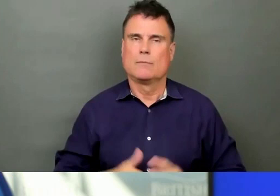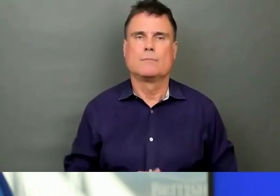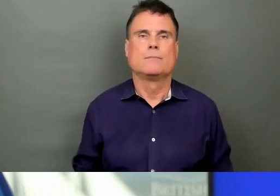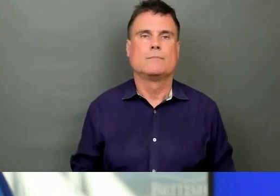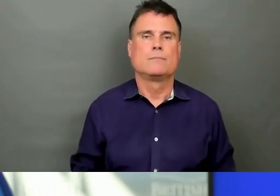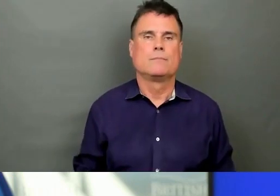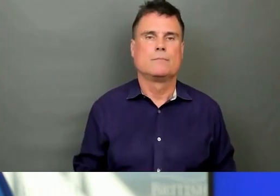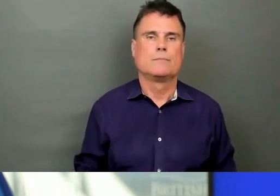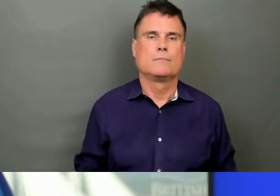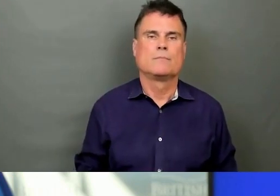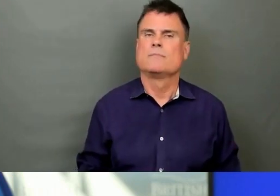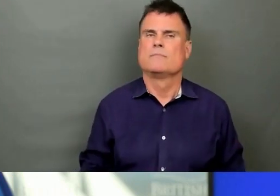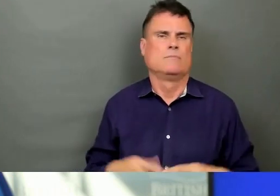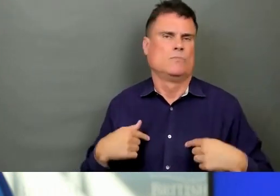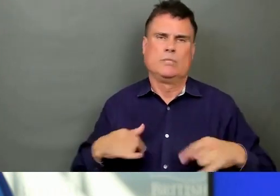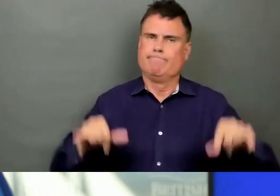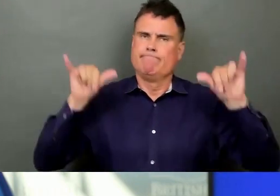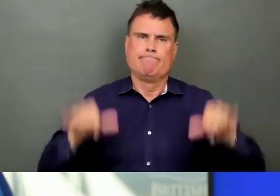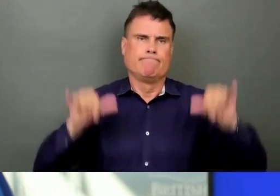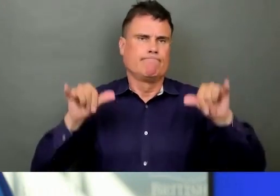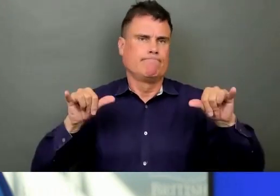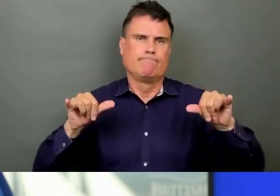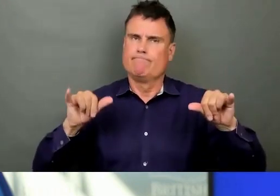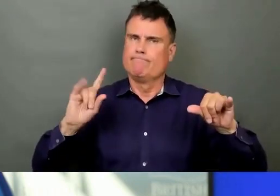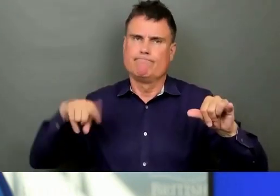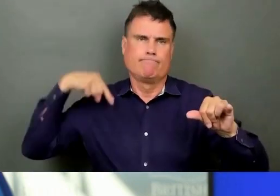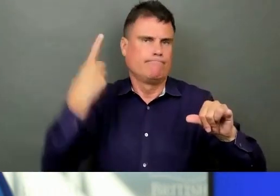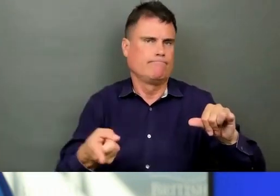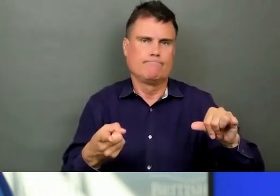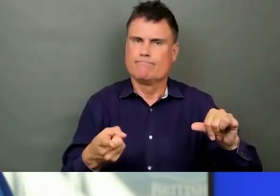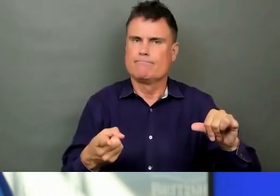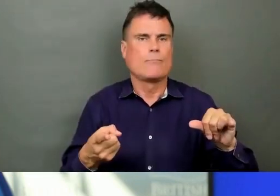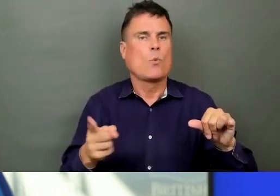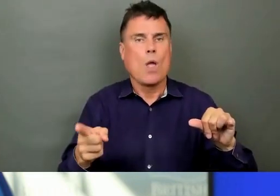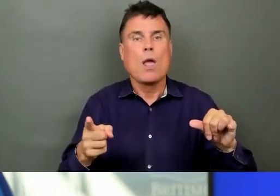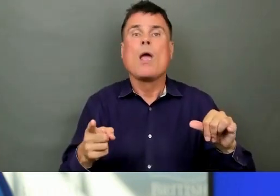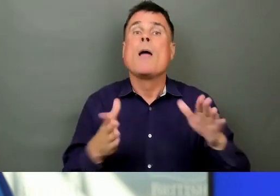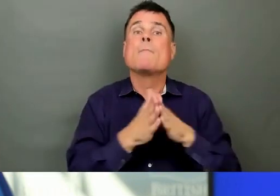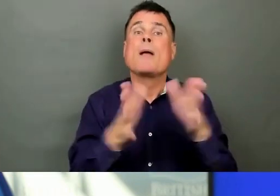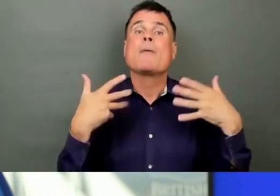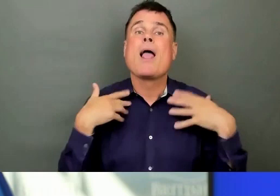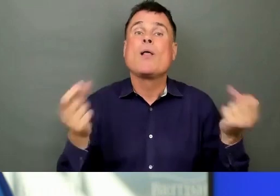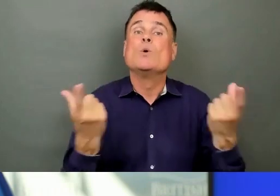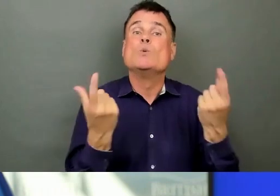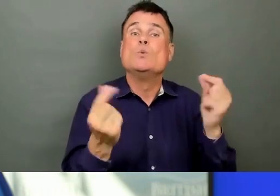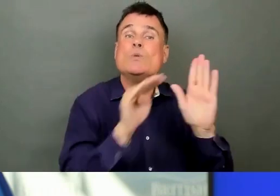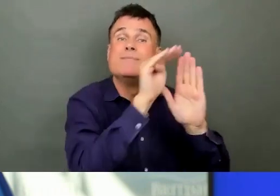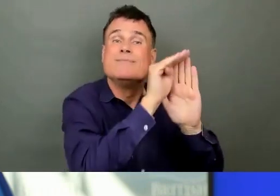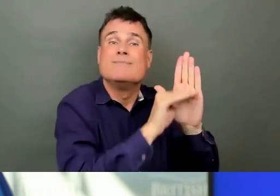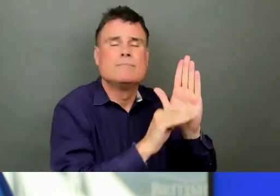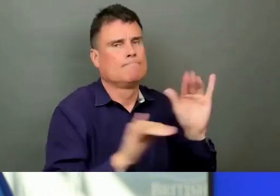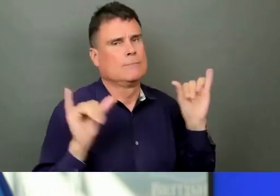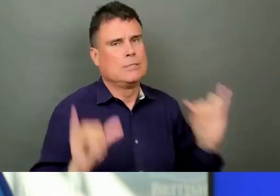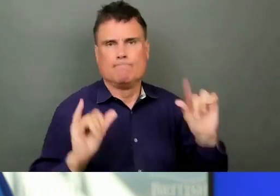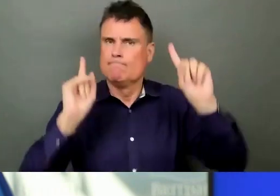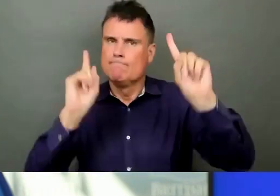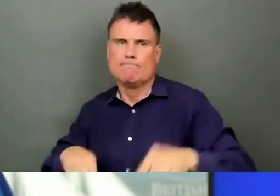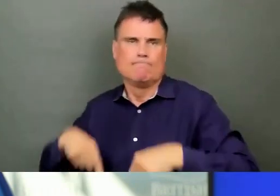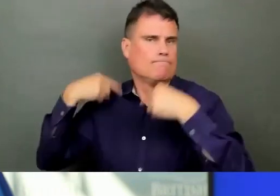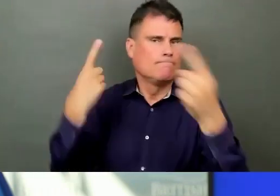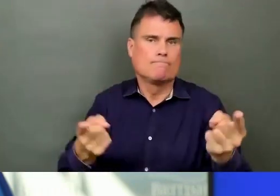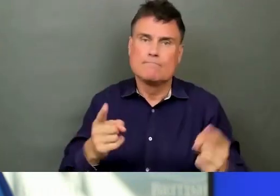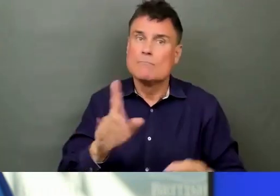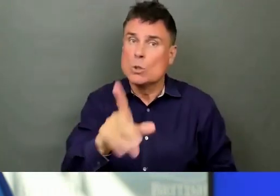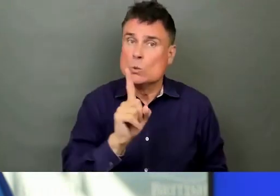public health steps continue. As you know, we've eased restrictions over the last, period. We're in